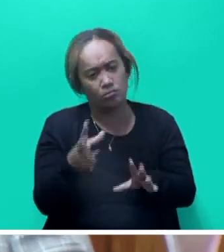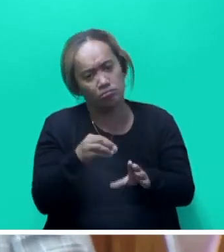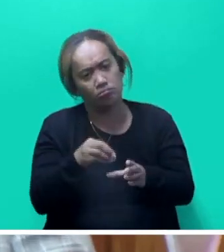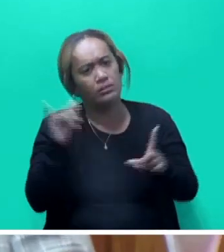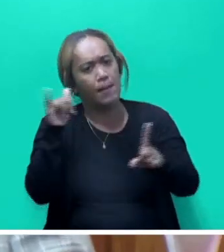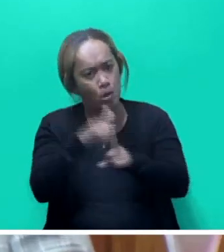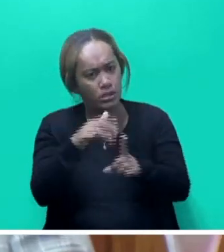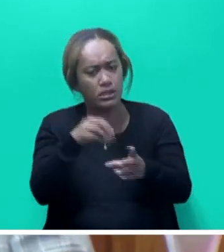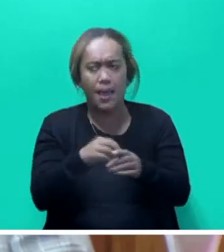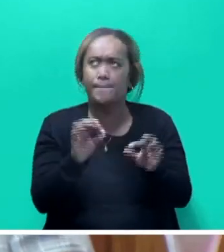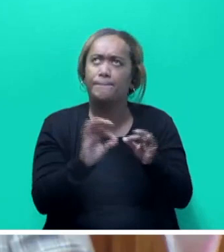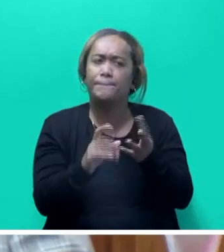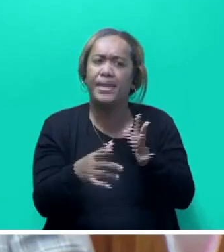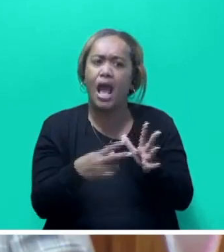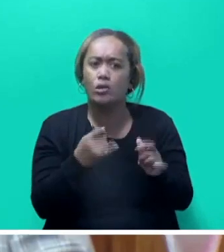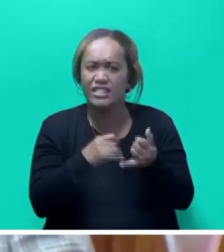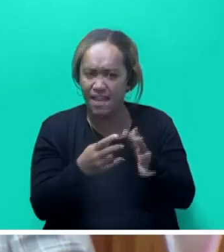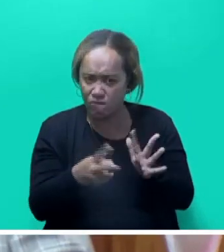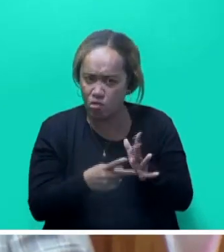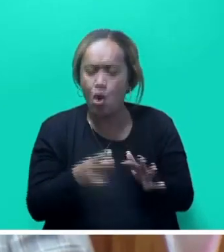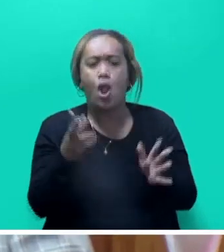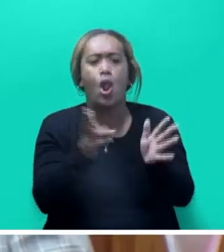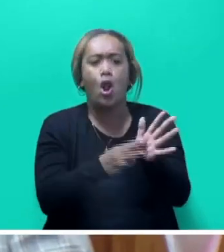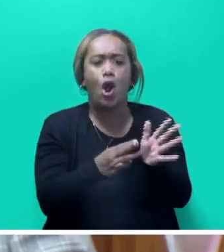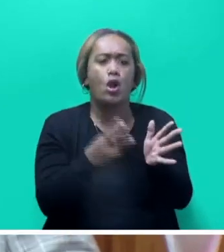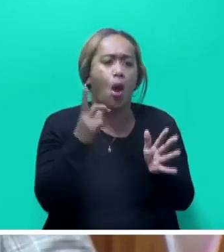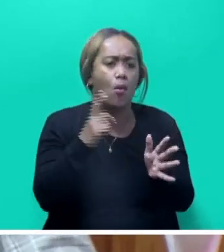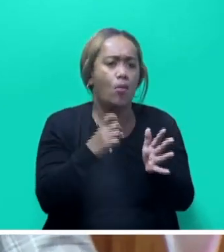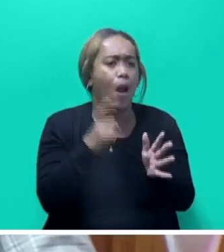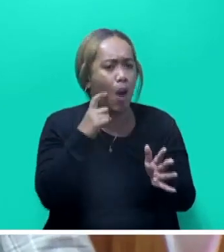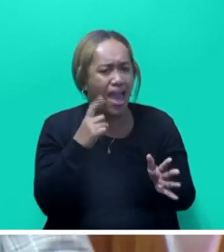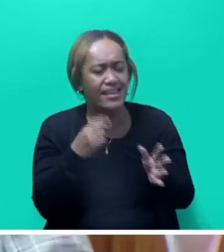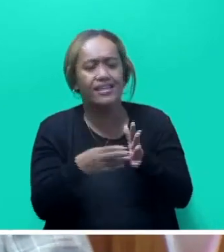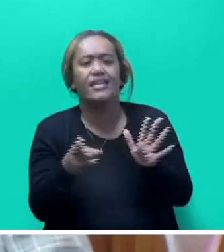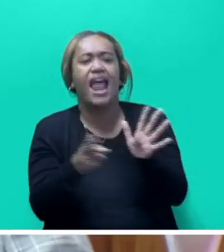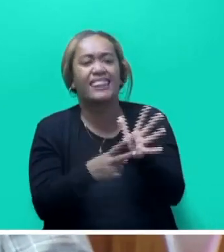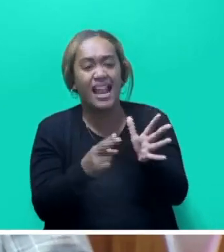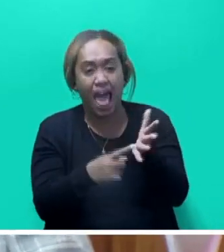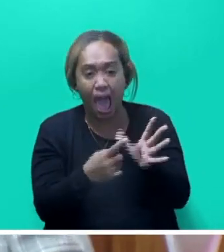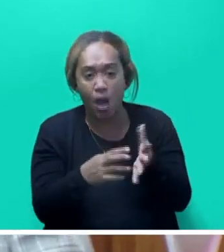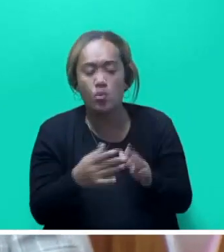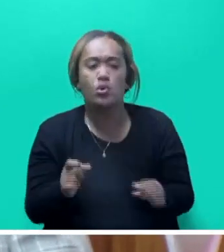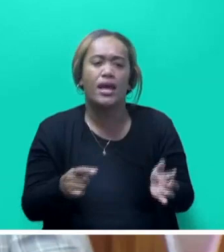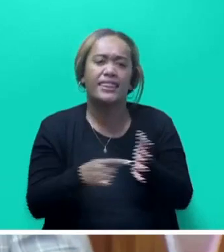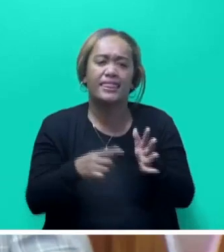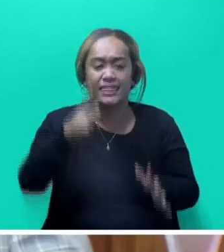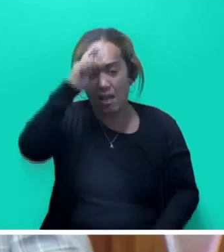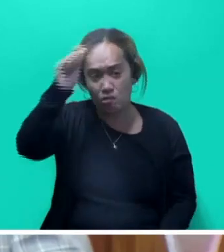Mbaa, Mbaubu, Nambawai, Nambota, Nhaetalau, Tawua Village,